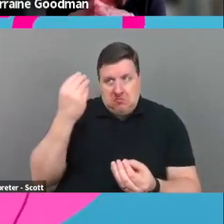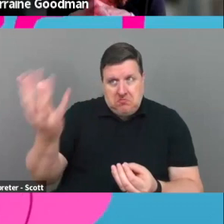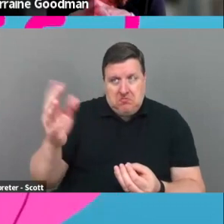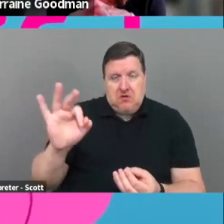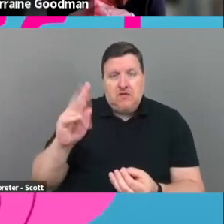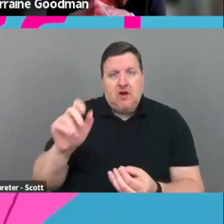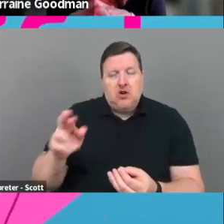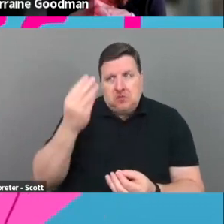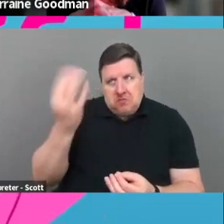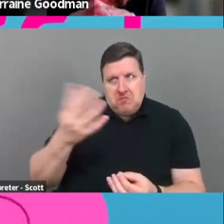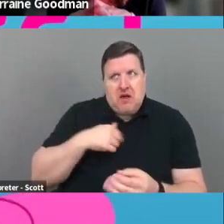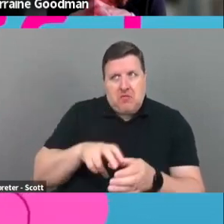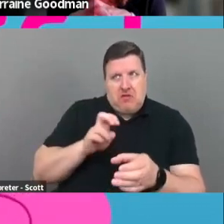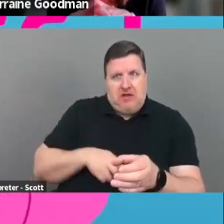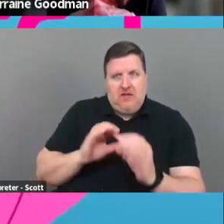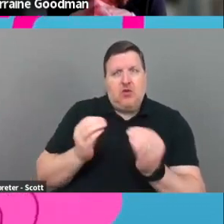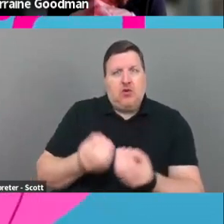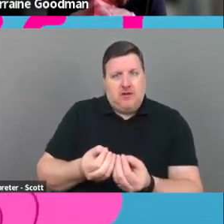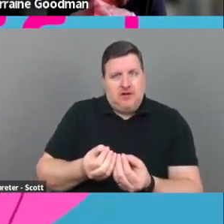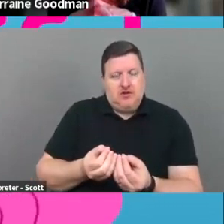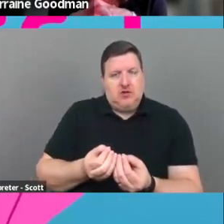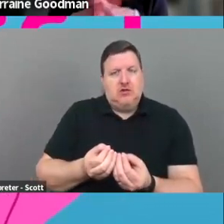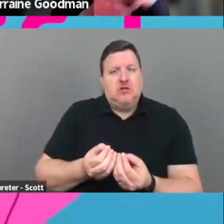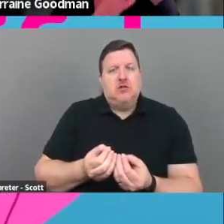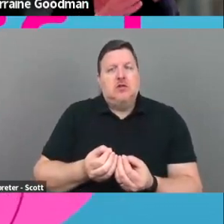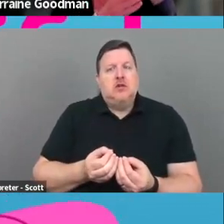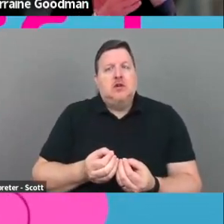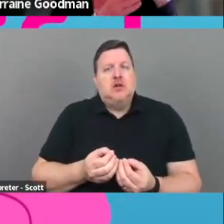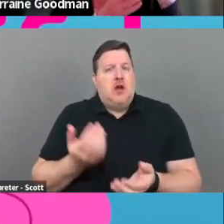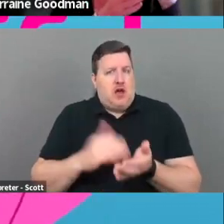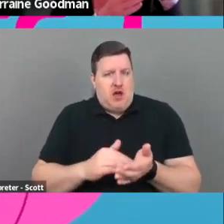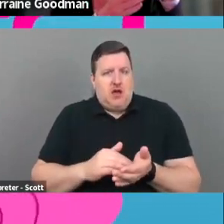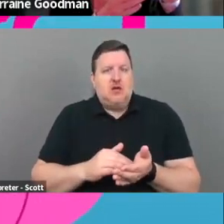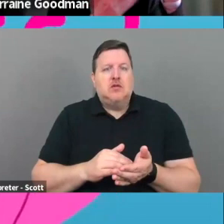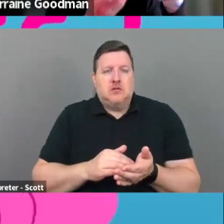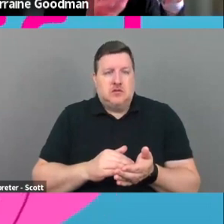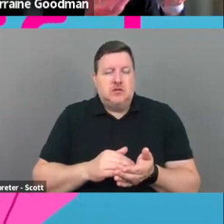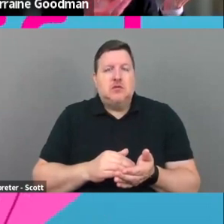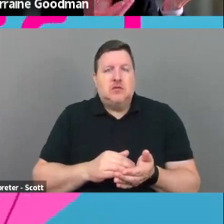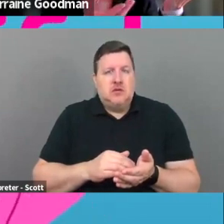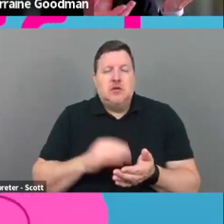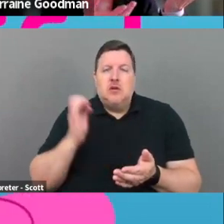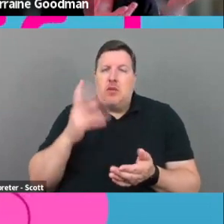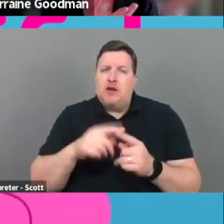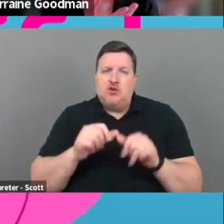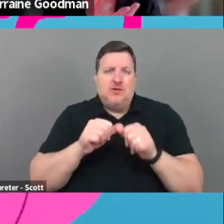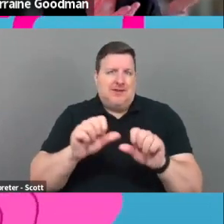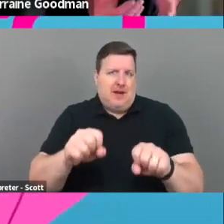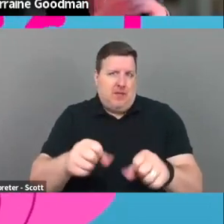know that you left the organization. Um, so again, that, that, uh, goes back to sustainability.